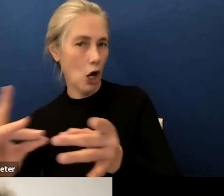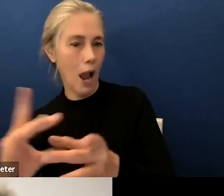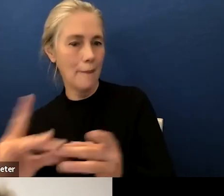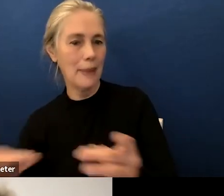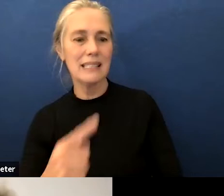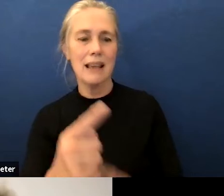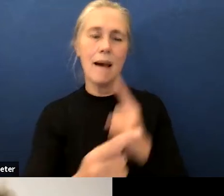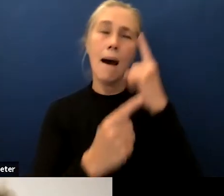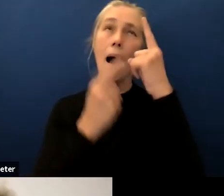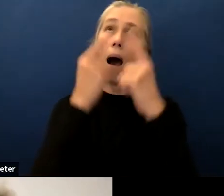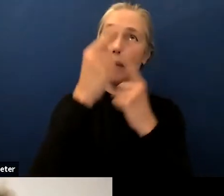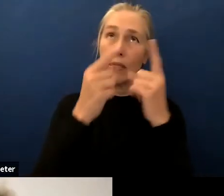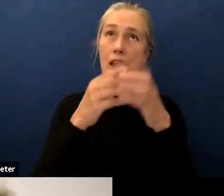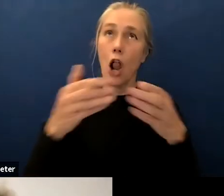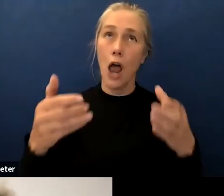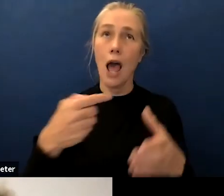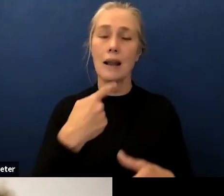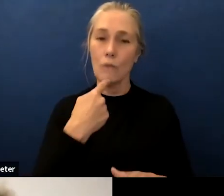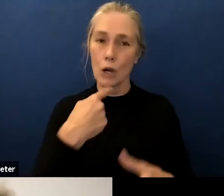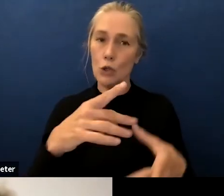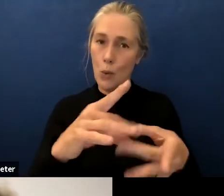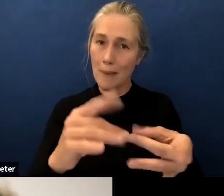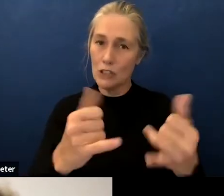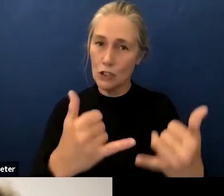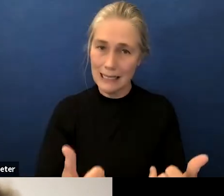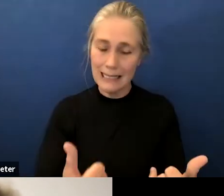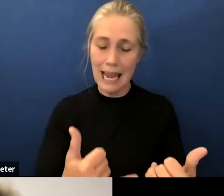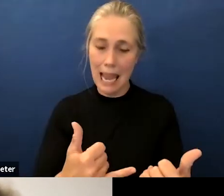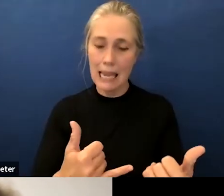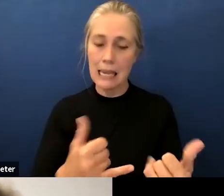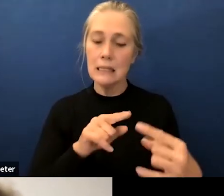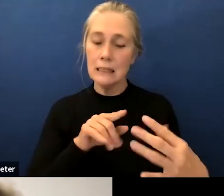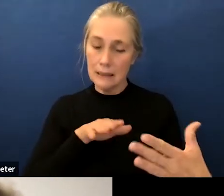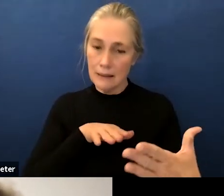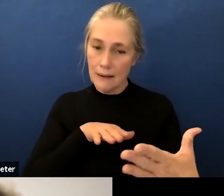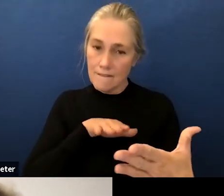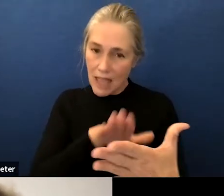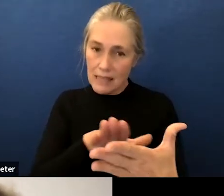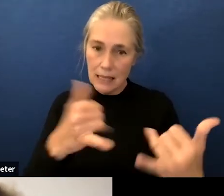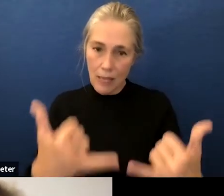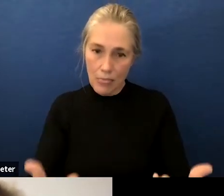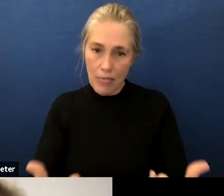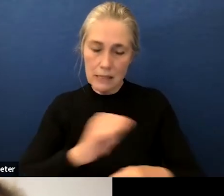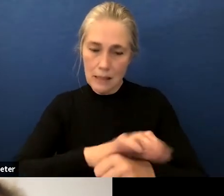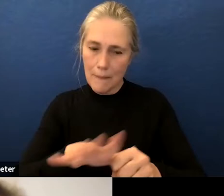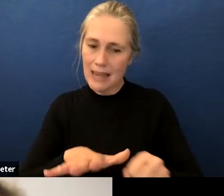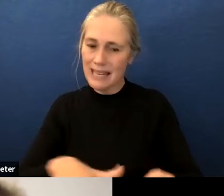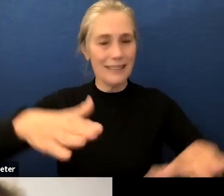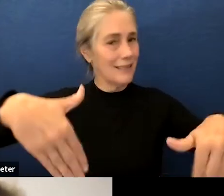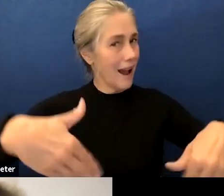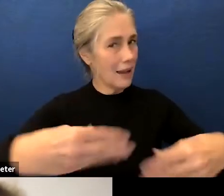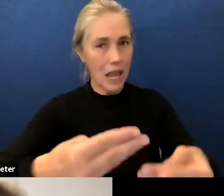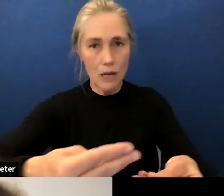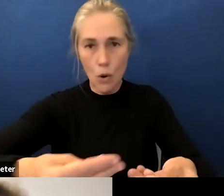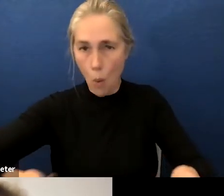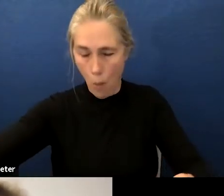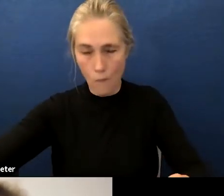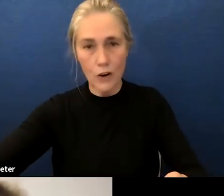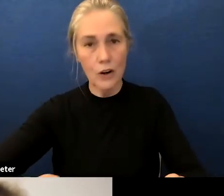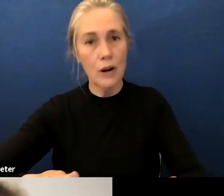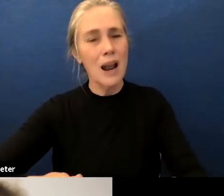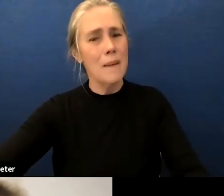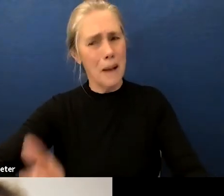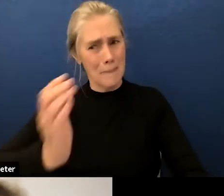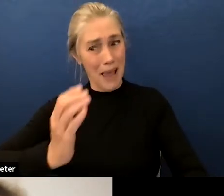mentioned today as we address the current pandemic and yes it's not over as well as the past challenges of the